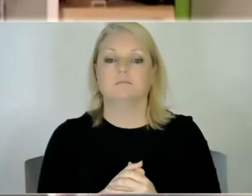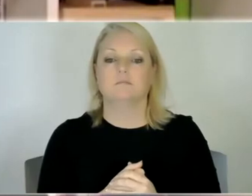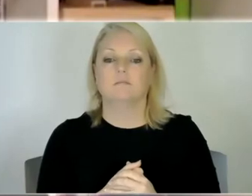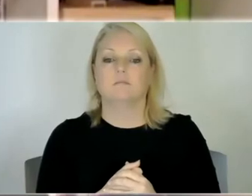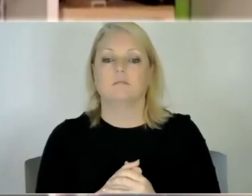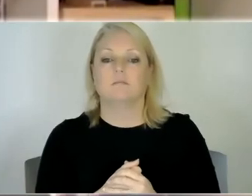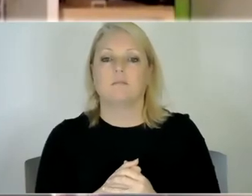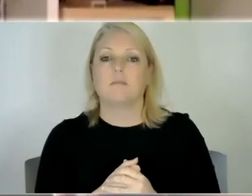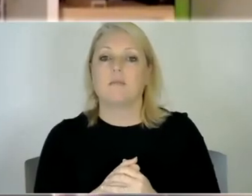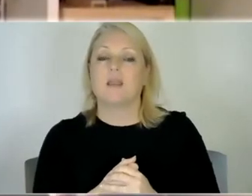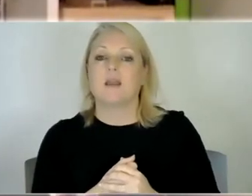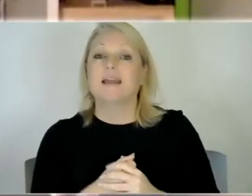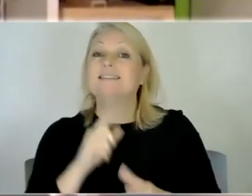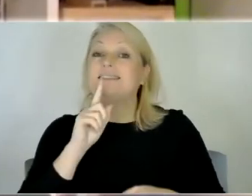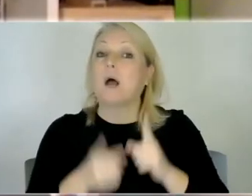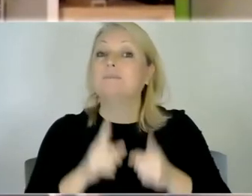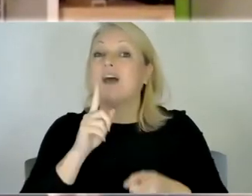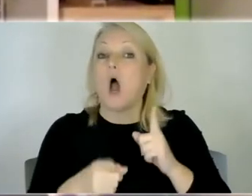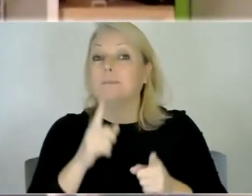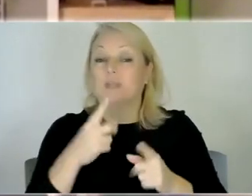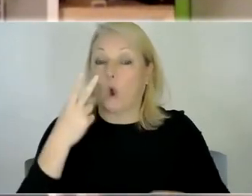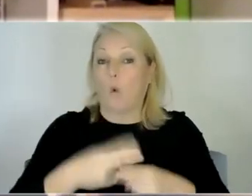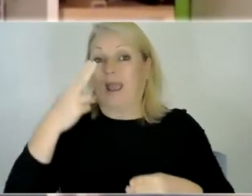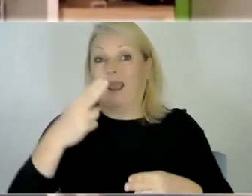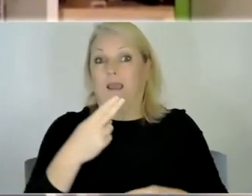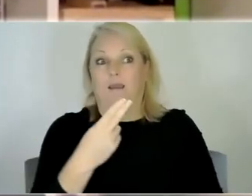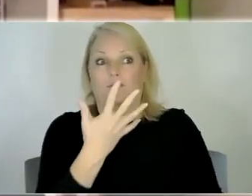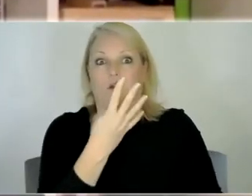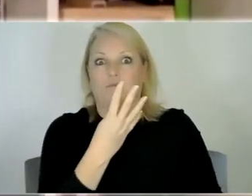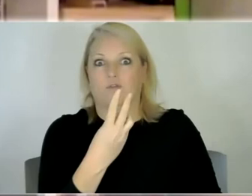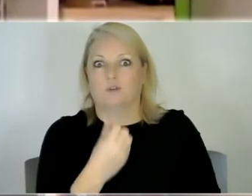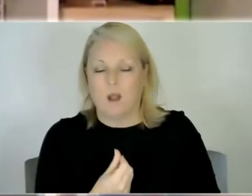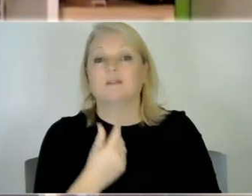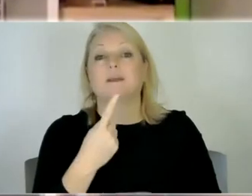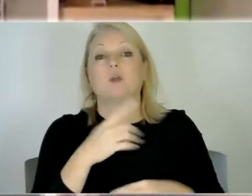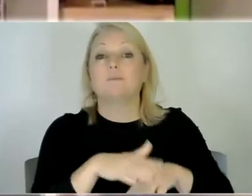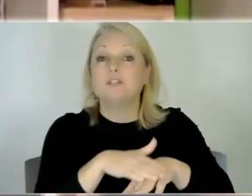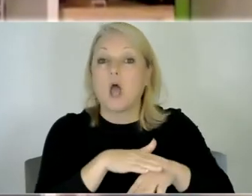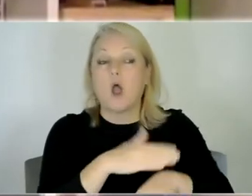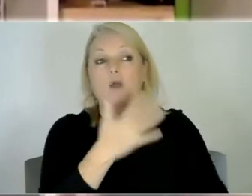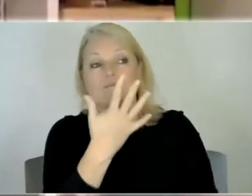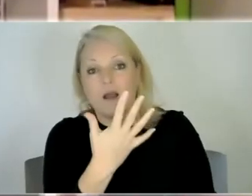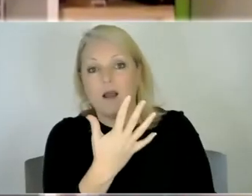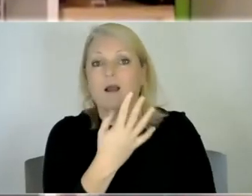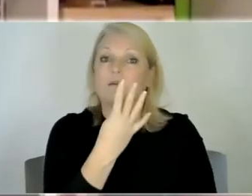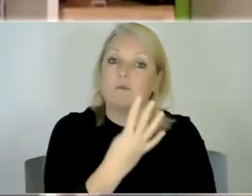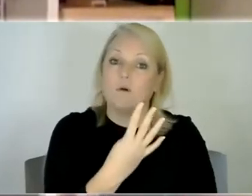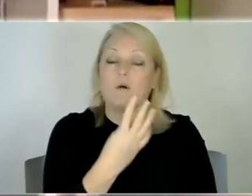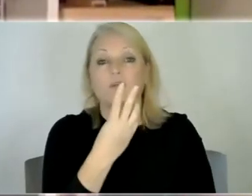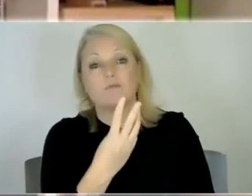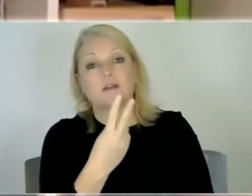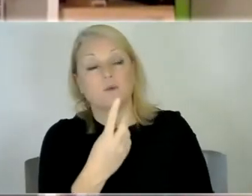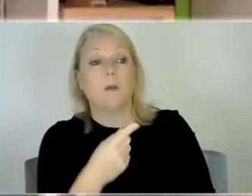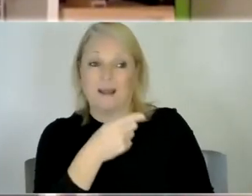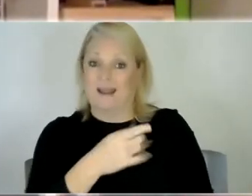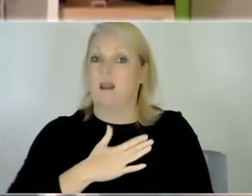he you know sometimes it's quicker five to one sometimes it's a lot longer but he you know he gets that and we also he also uses it for